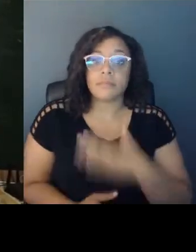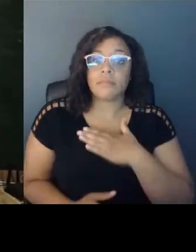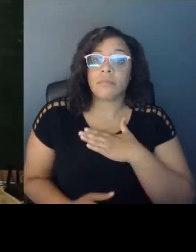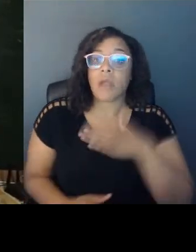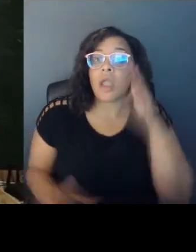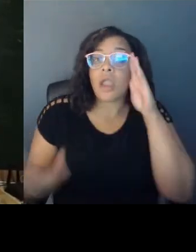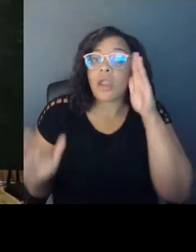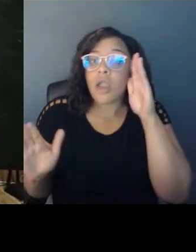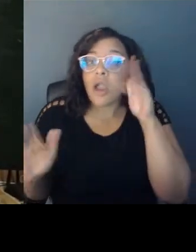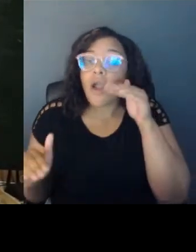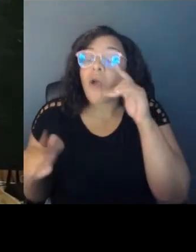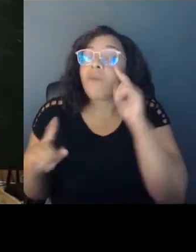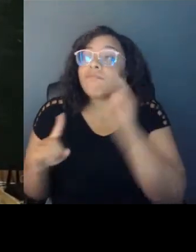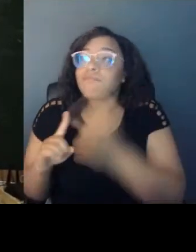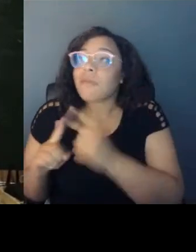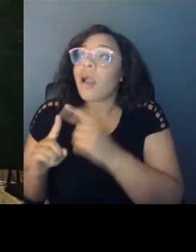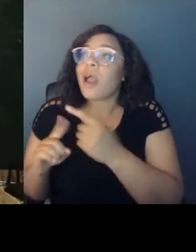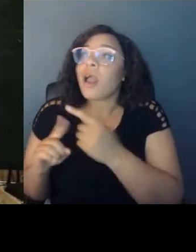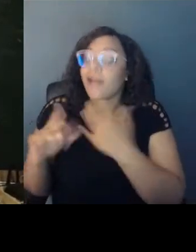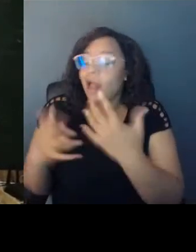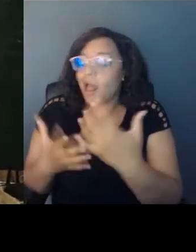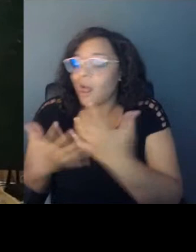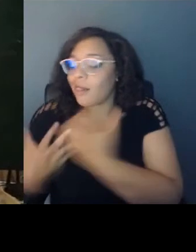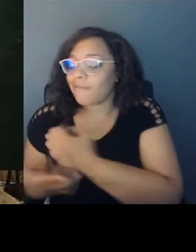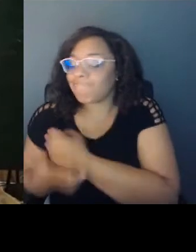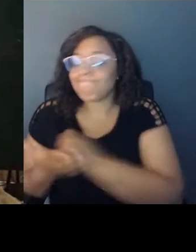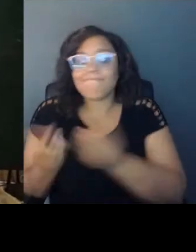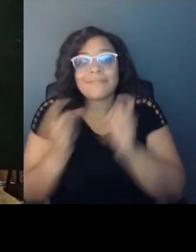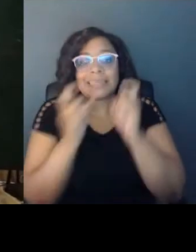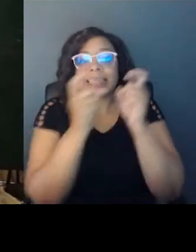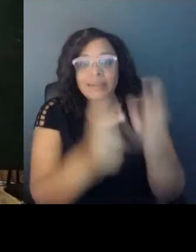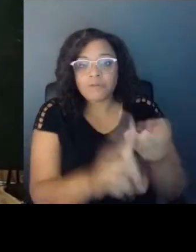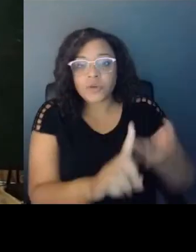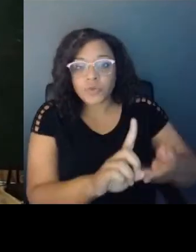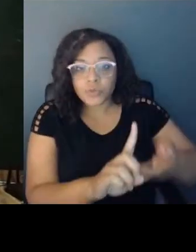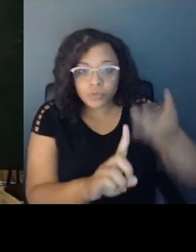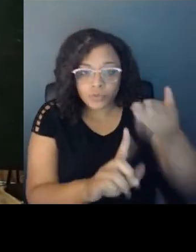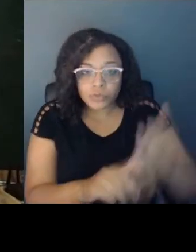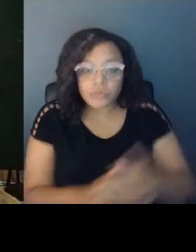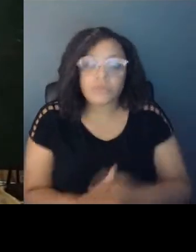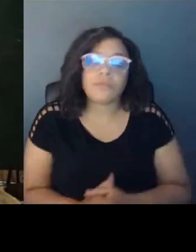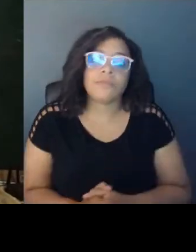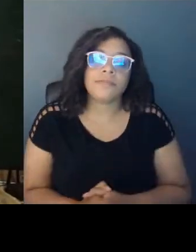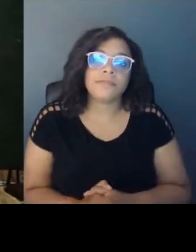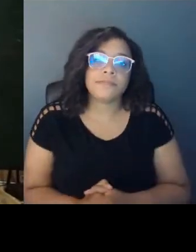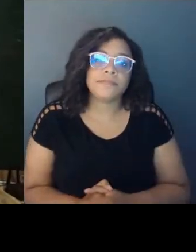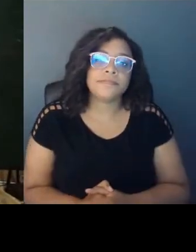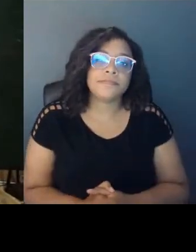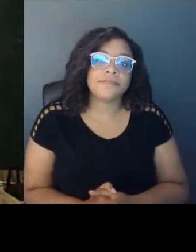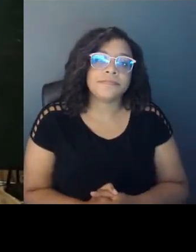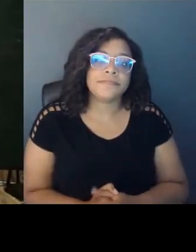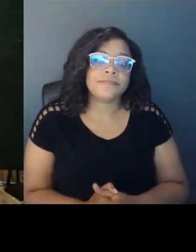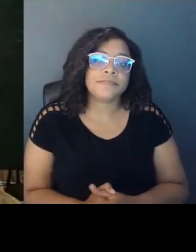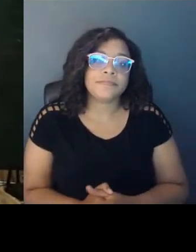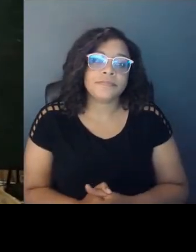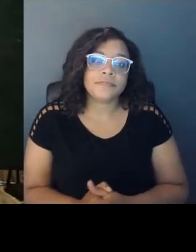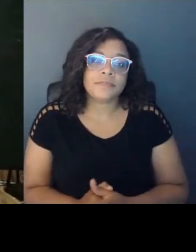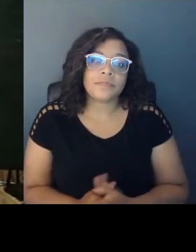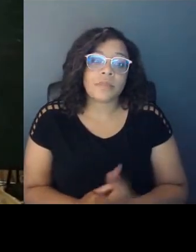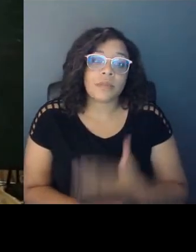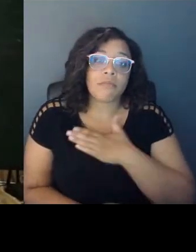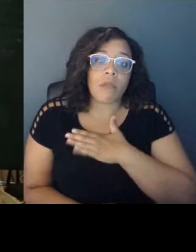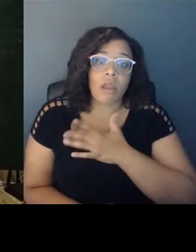I give you my heart.